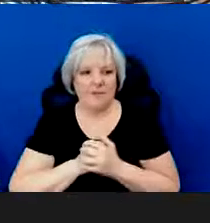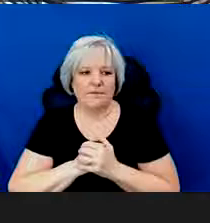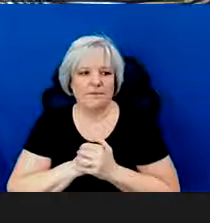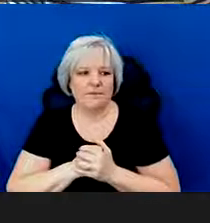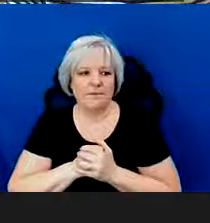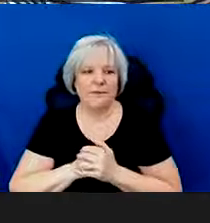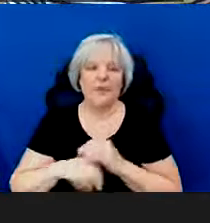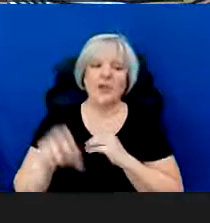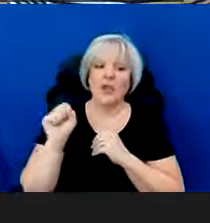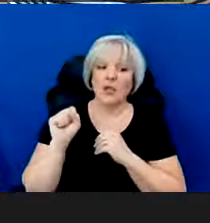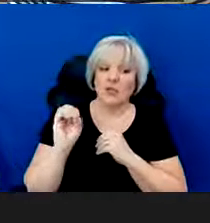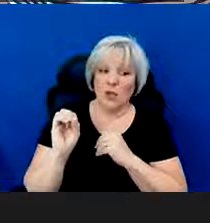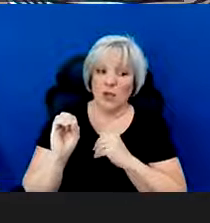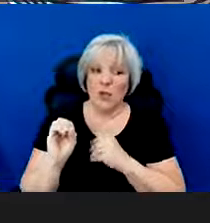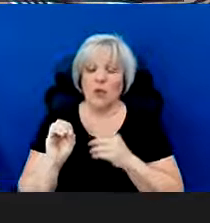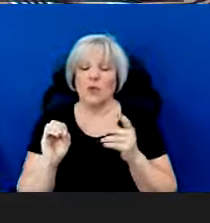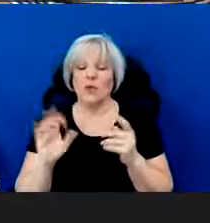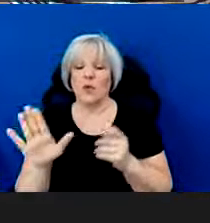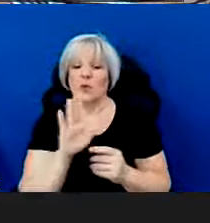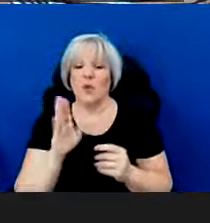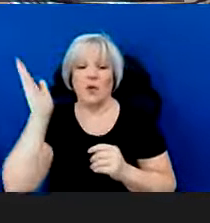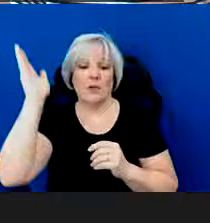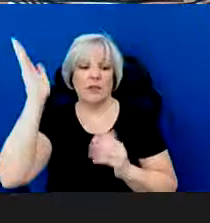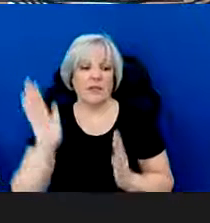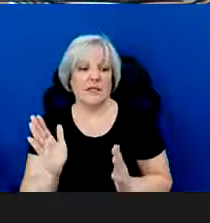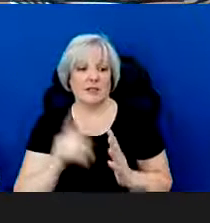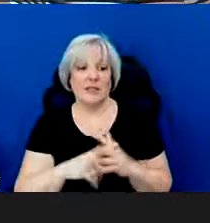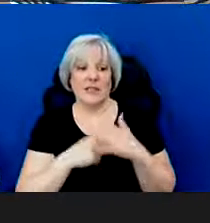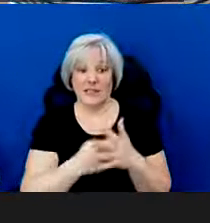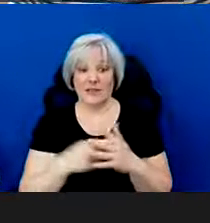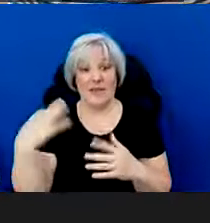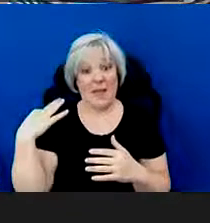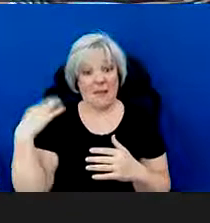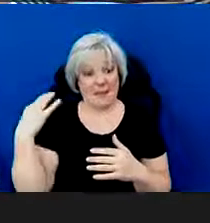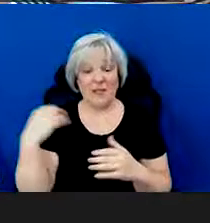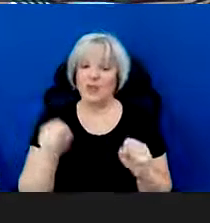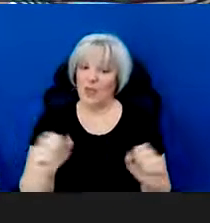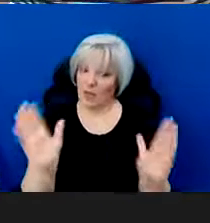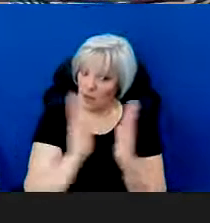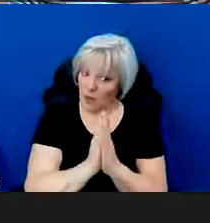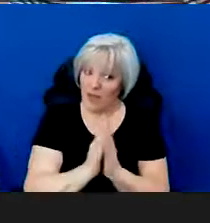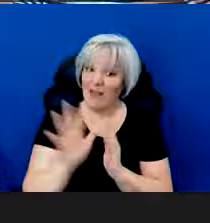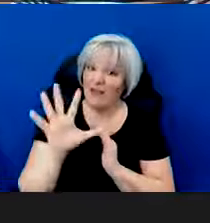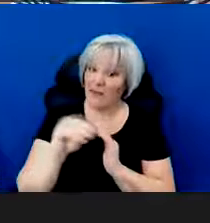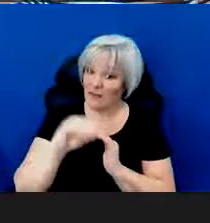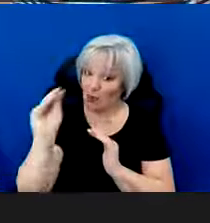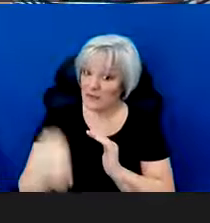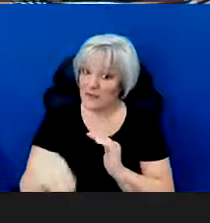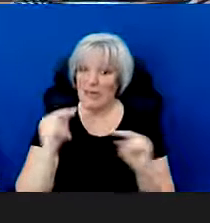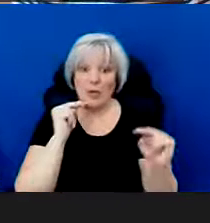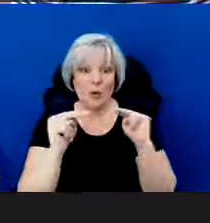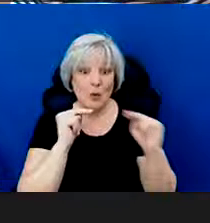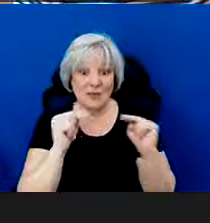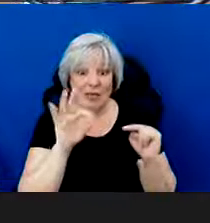So in your Special Presenter Initiatives application, you can request 50% of the negotiated artist